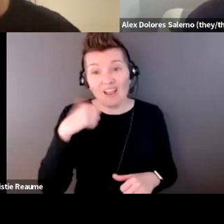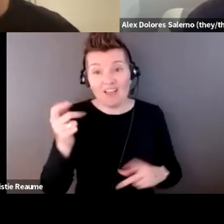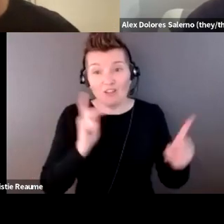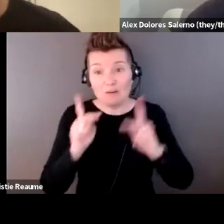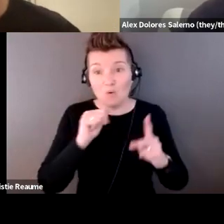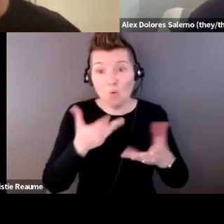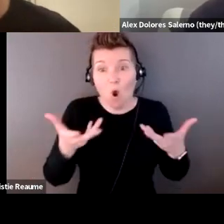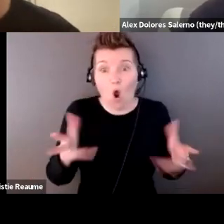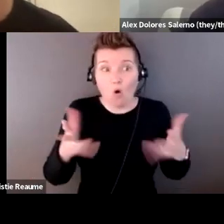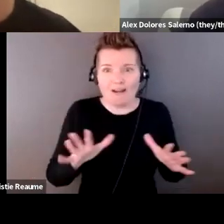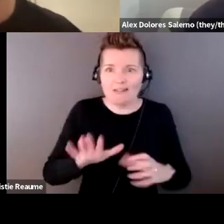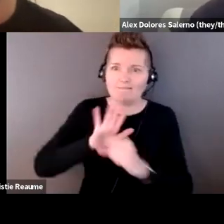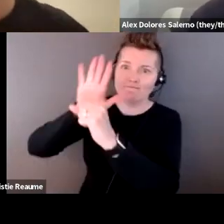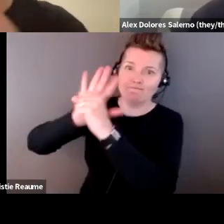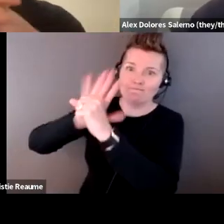that work. Yeah.